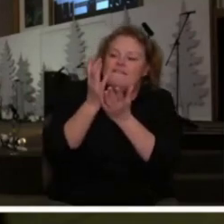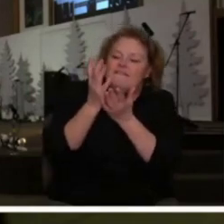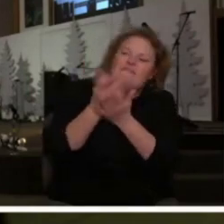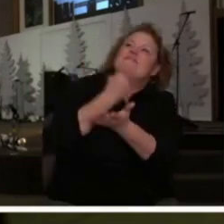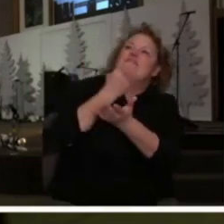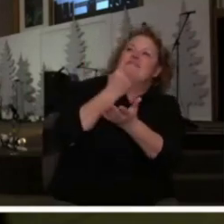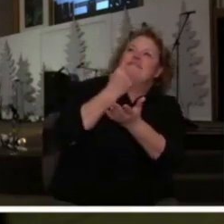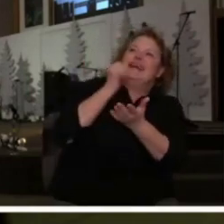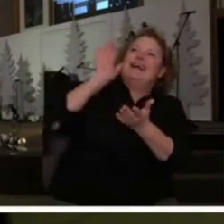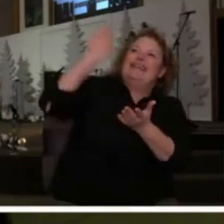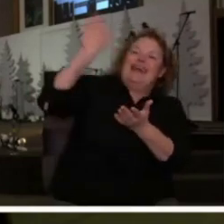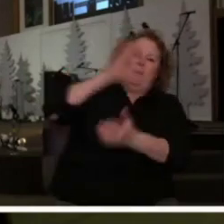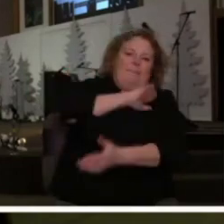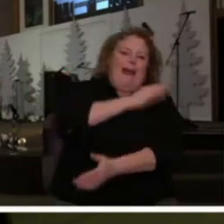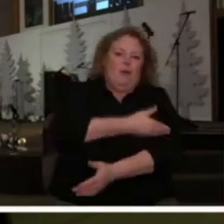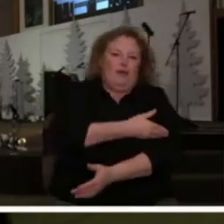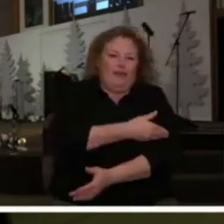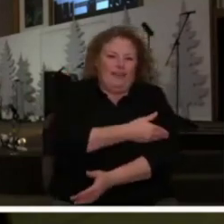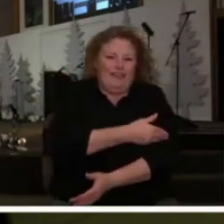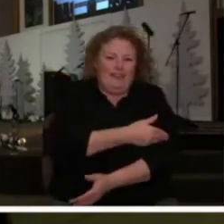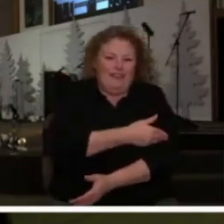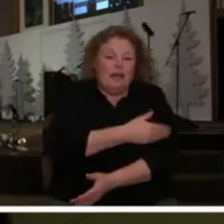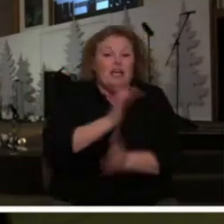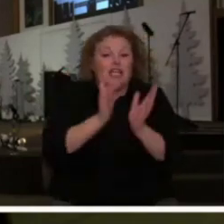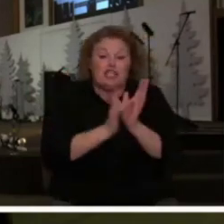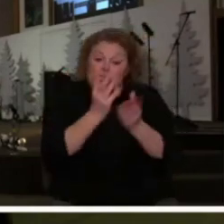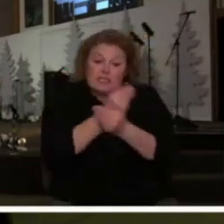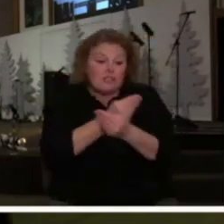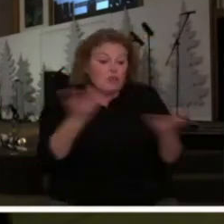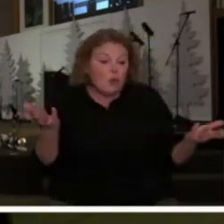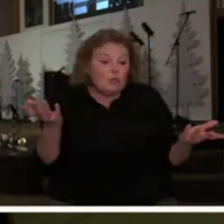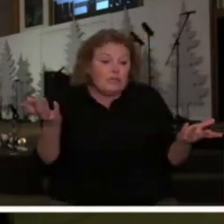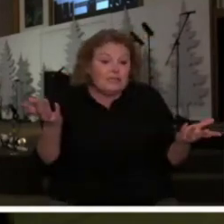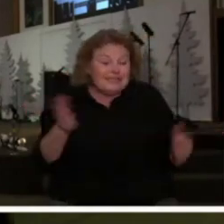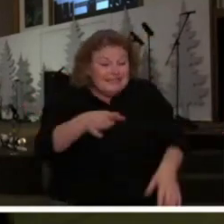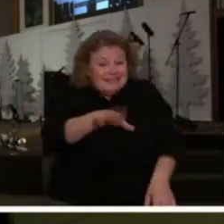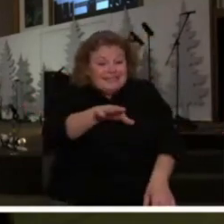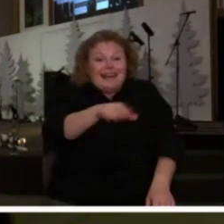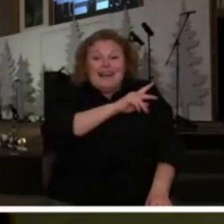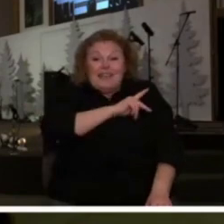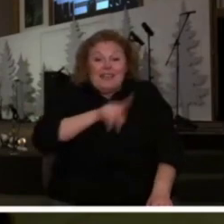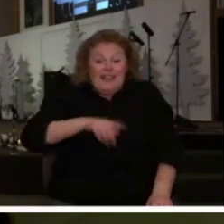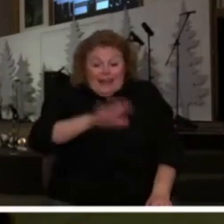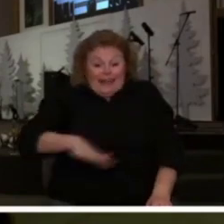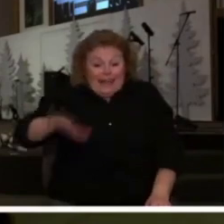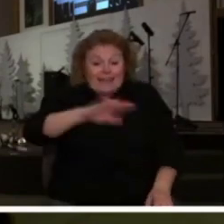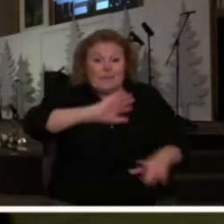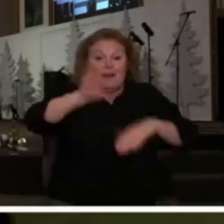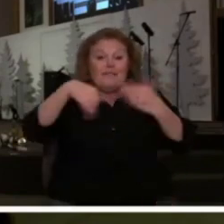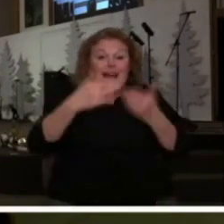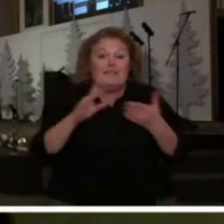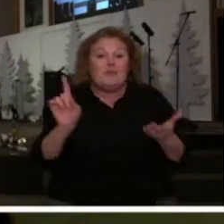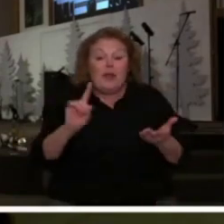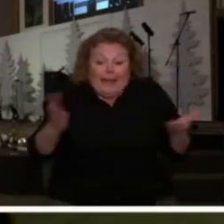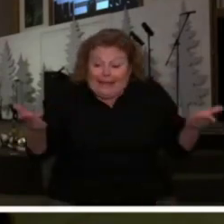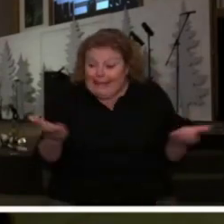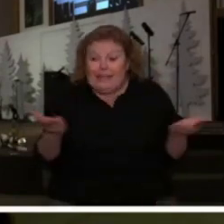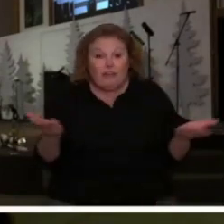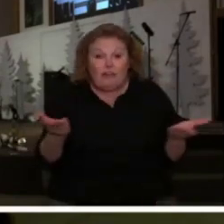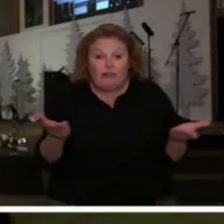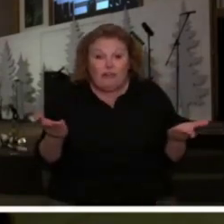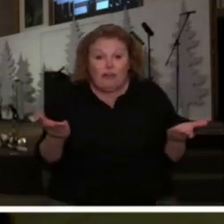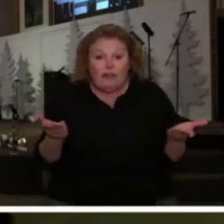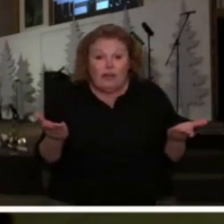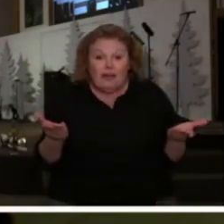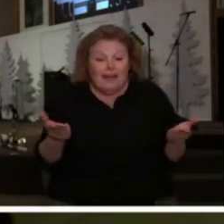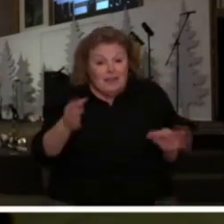resources. Jesus tells us, don't you know that the kingdom of heaven is at hand? In other words, don't